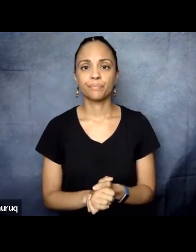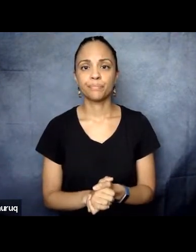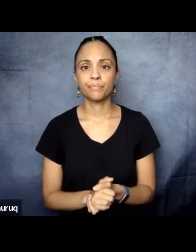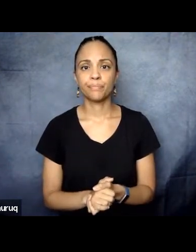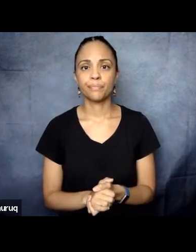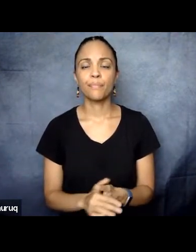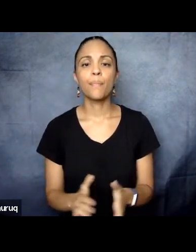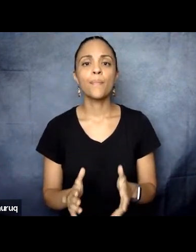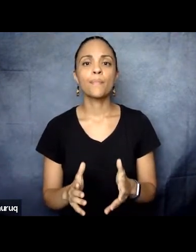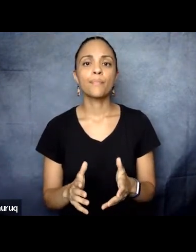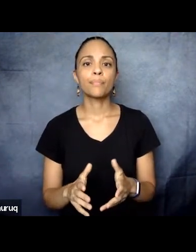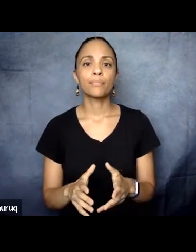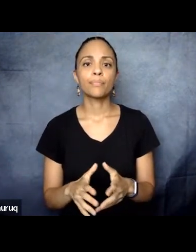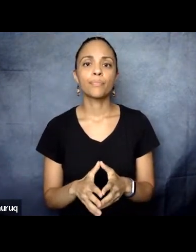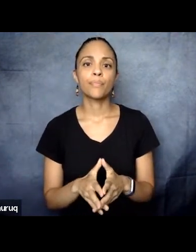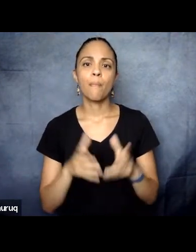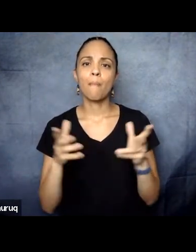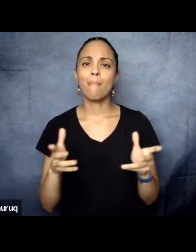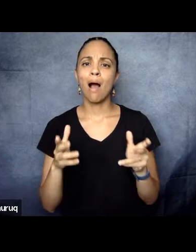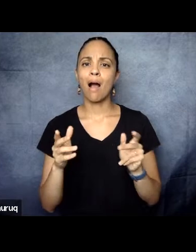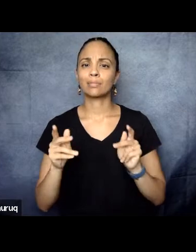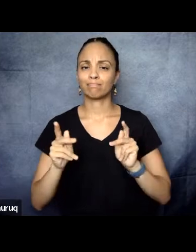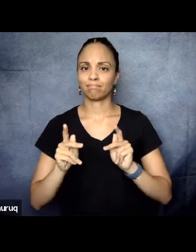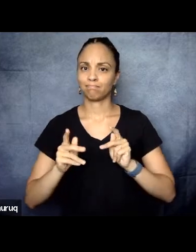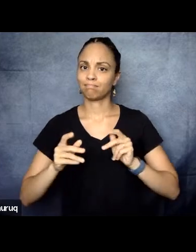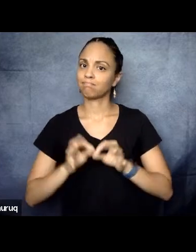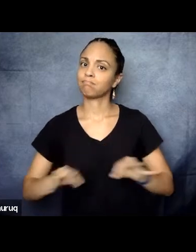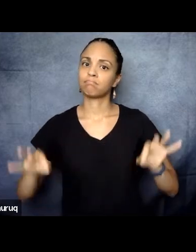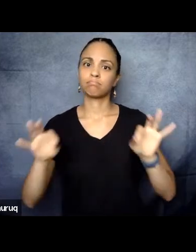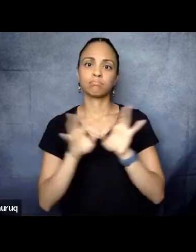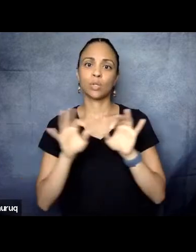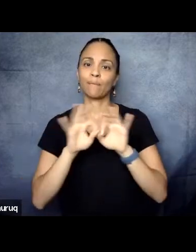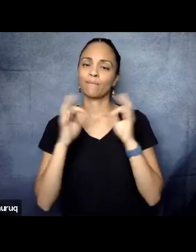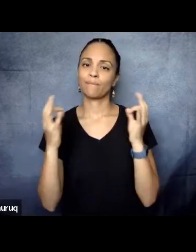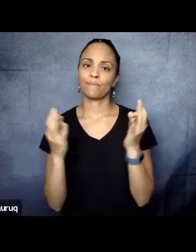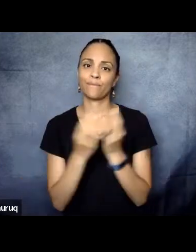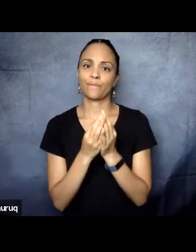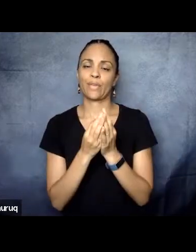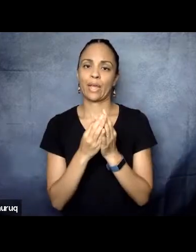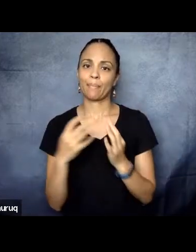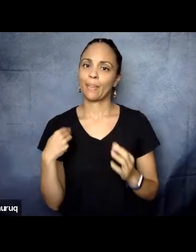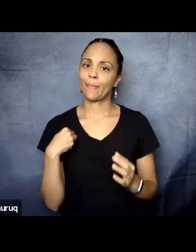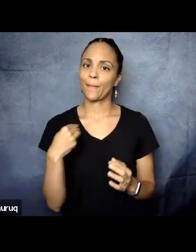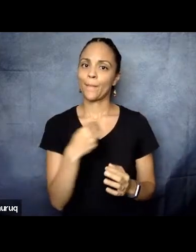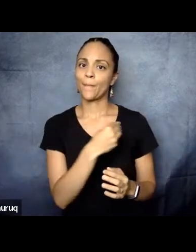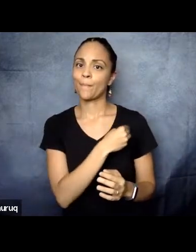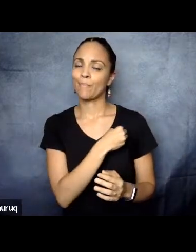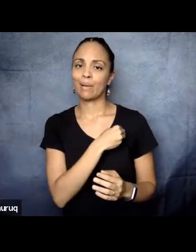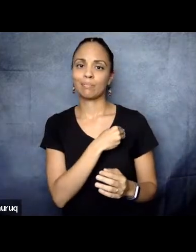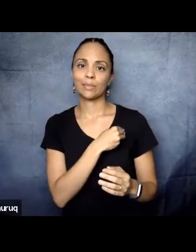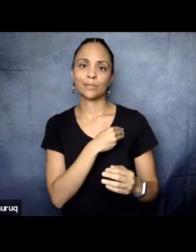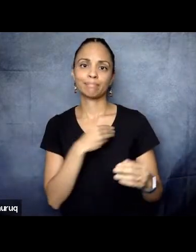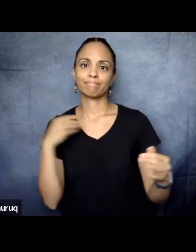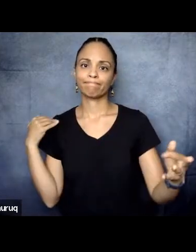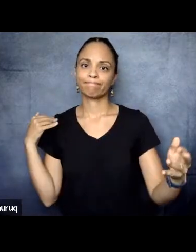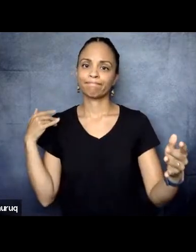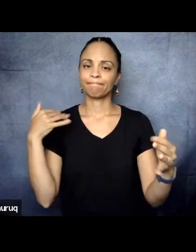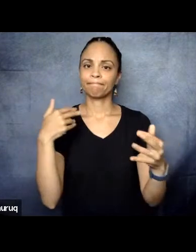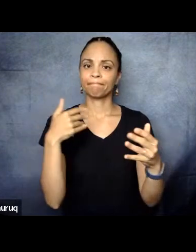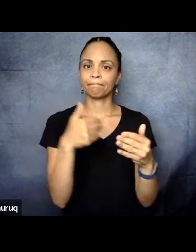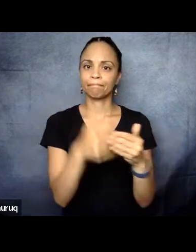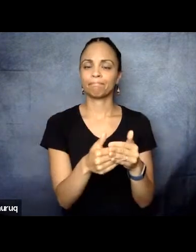am the daughter of Margaret Parker Hughes,